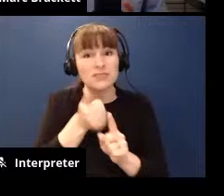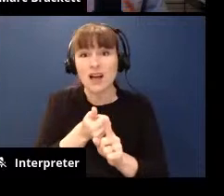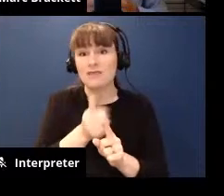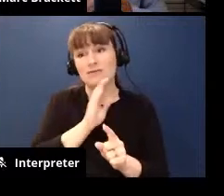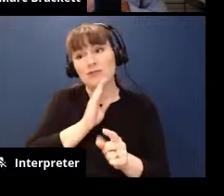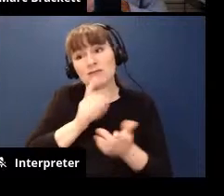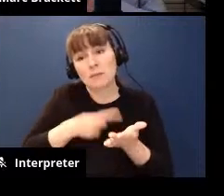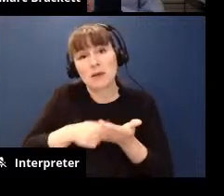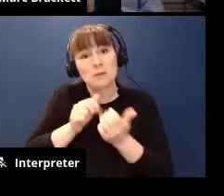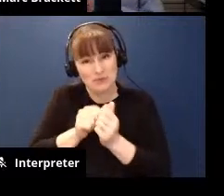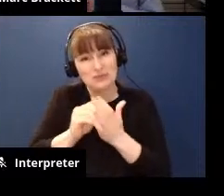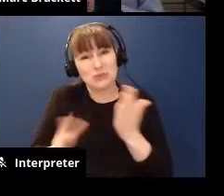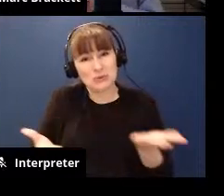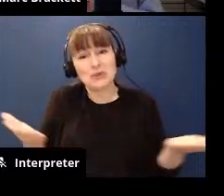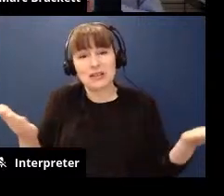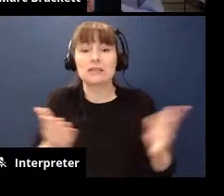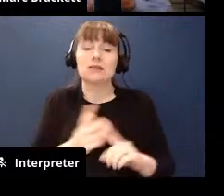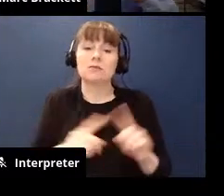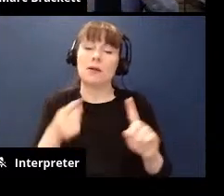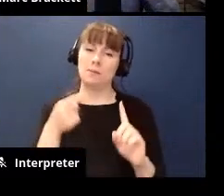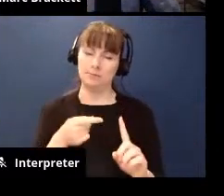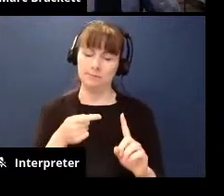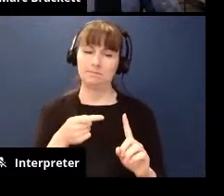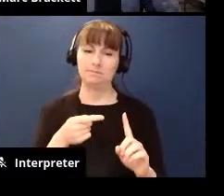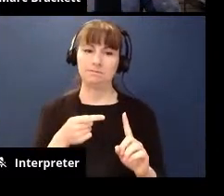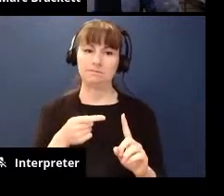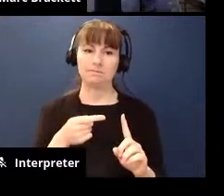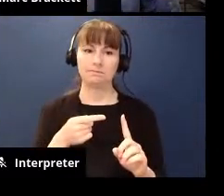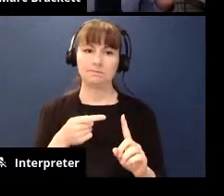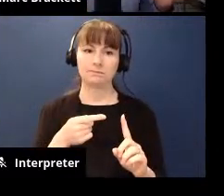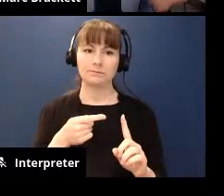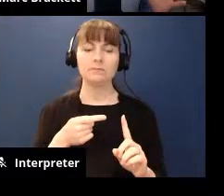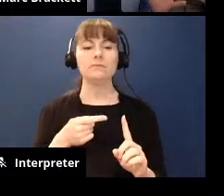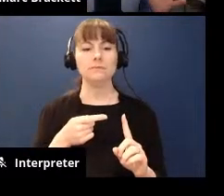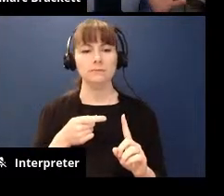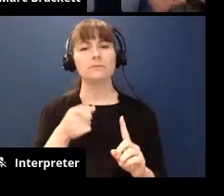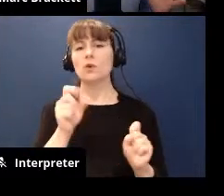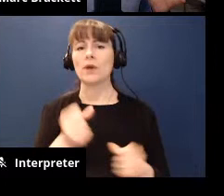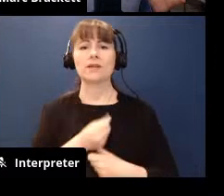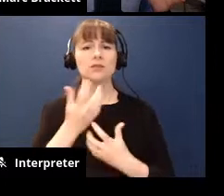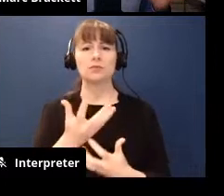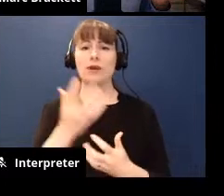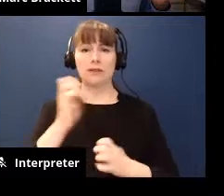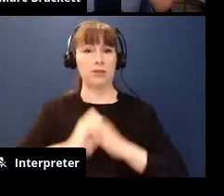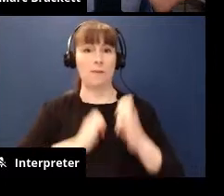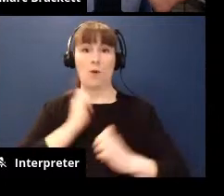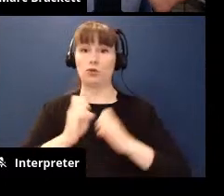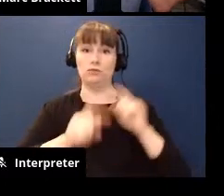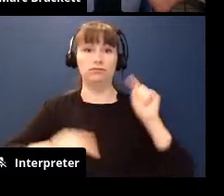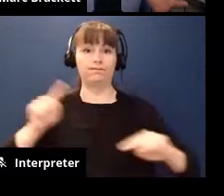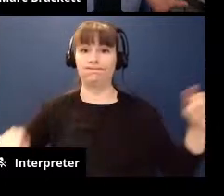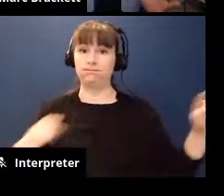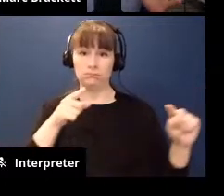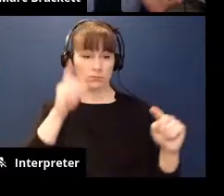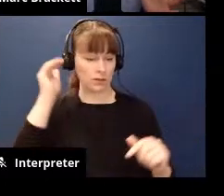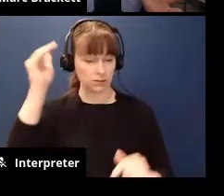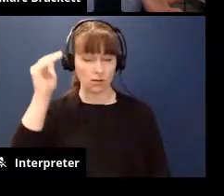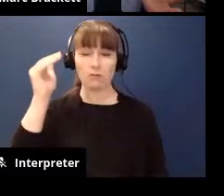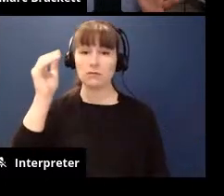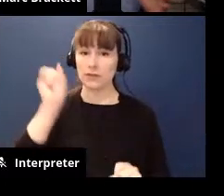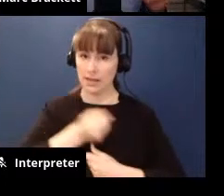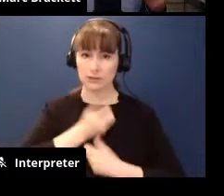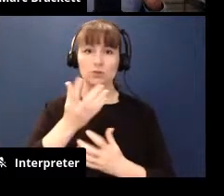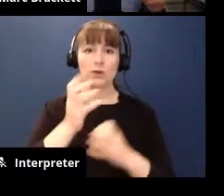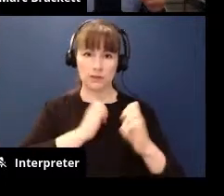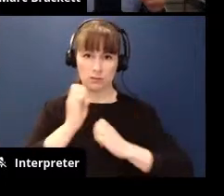and so point being you can express all emotions as an adult as long as